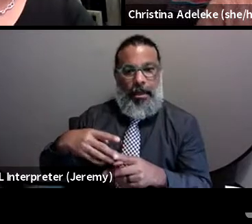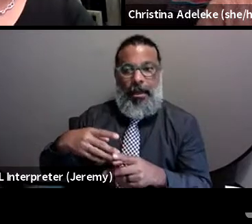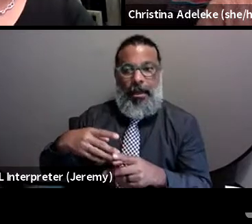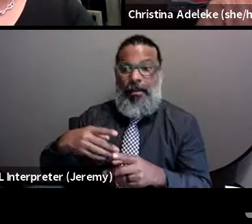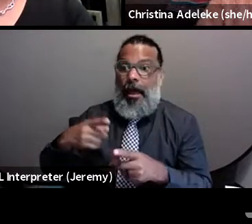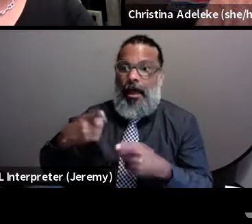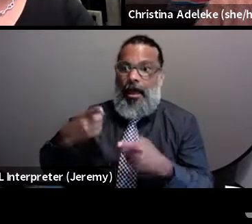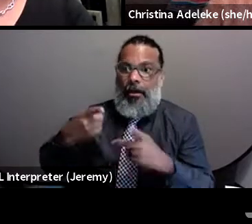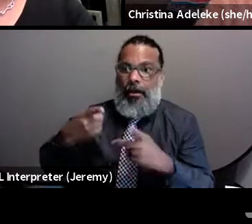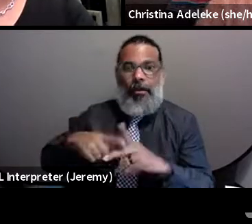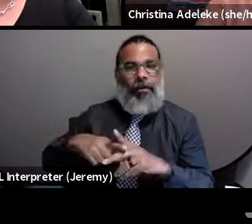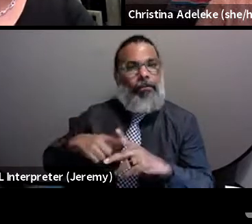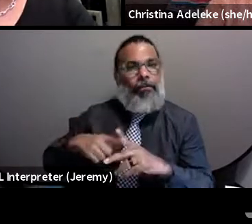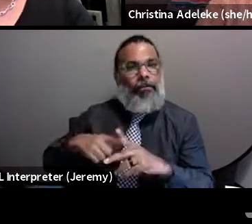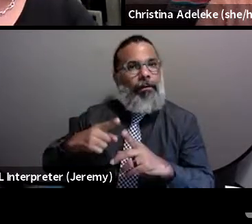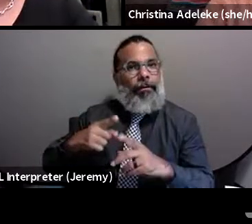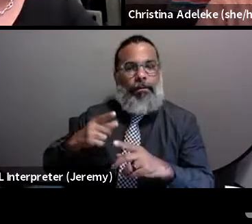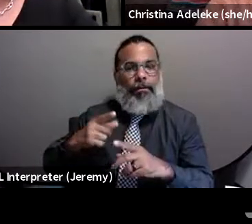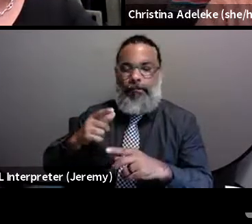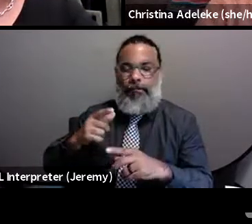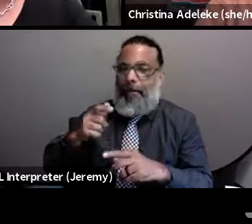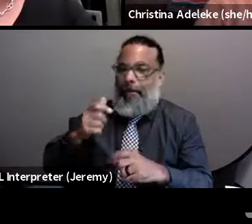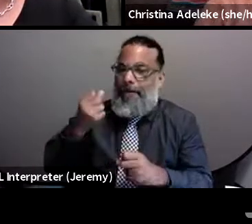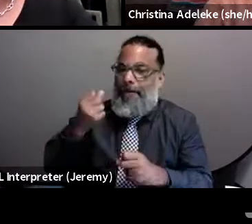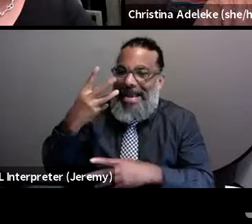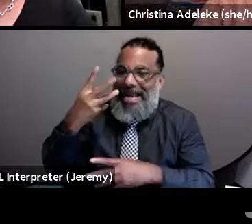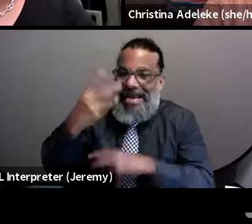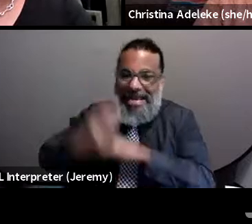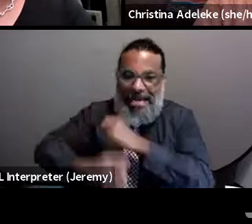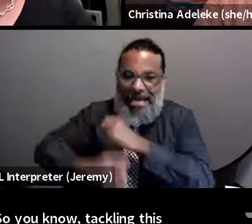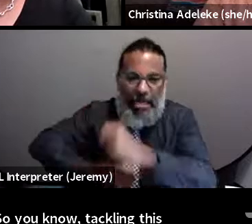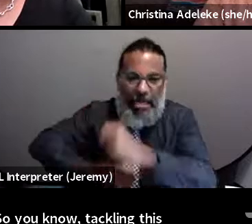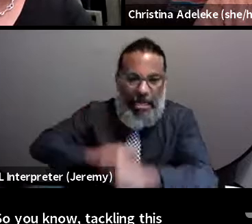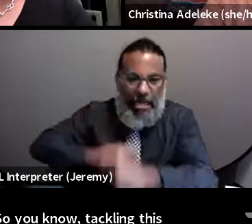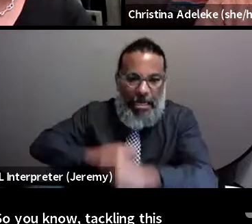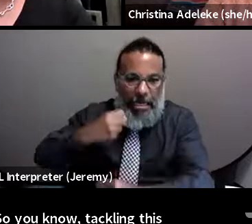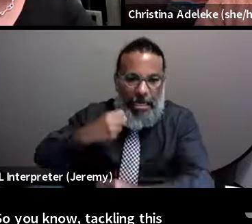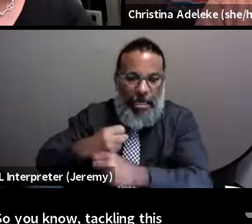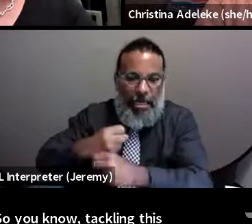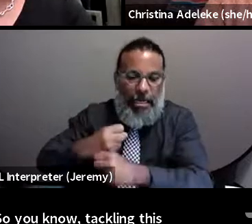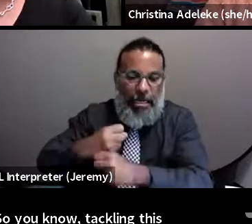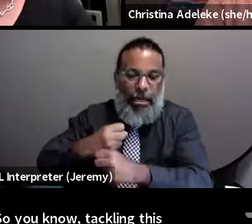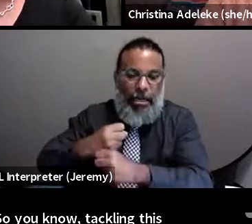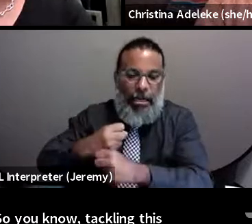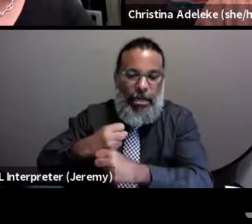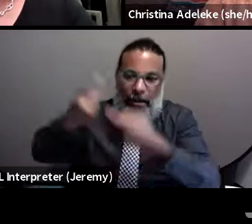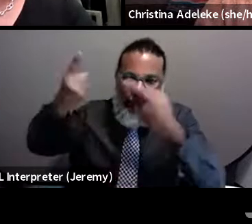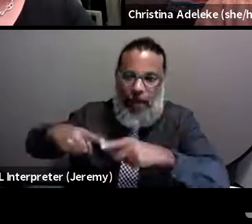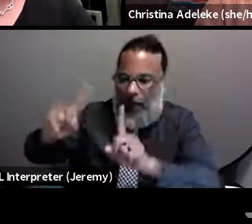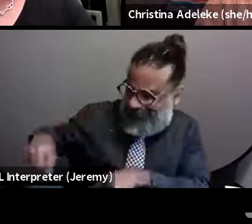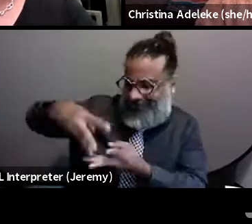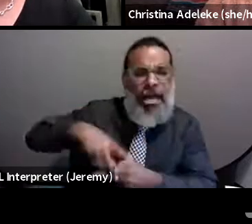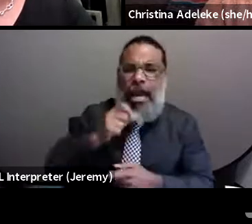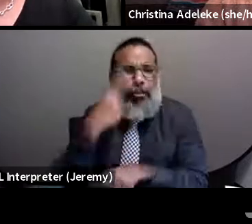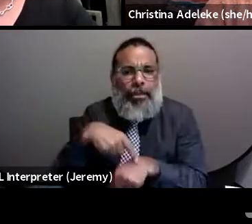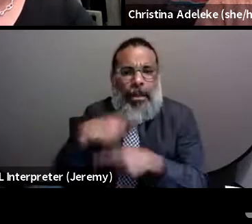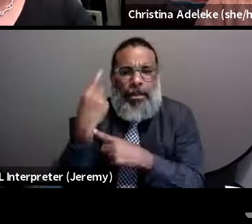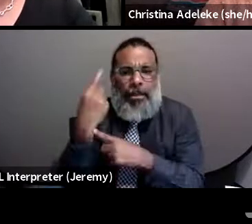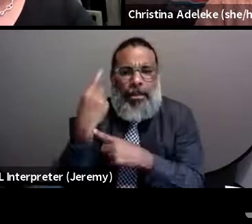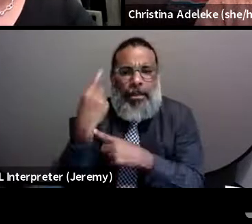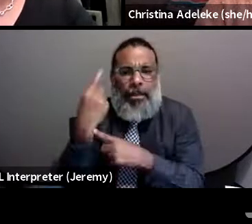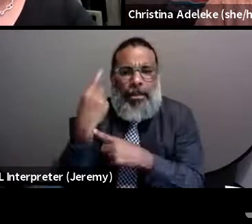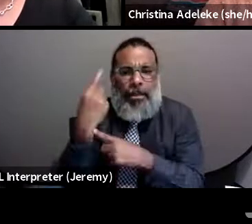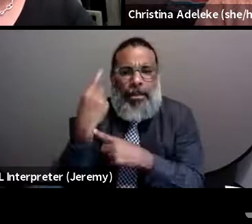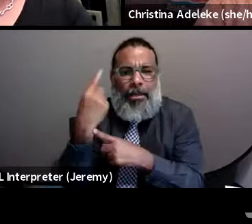happened a year ago. So, you know, tackling this, you know, it's a big challenge, and it, and that is systematic.